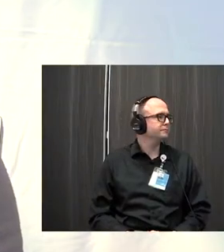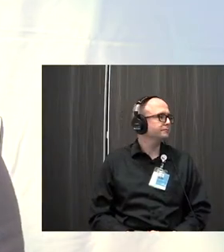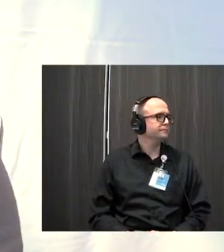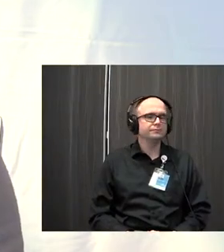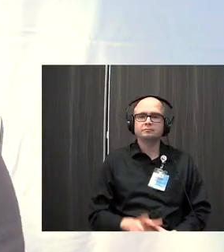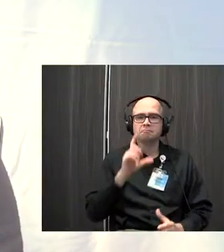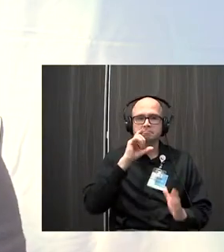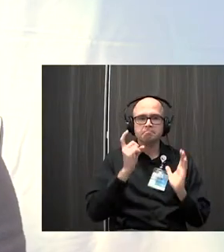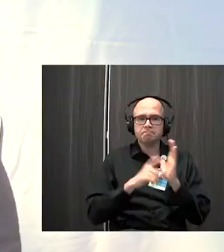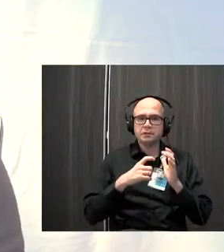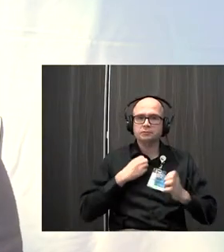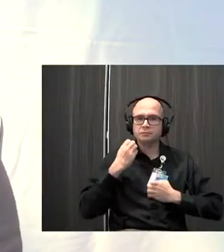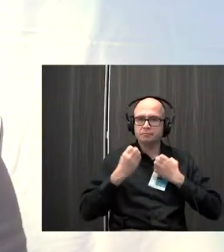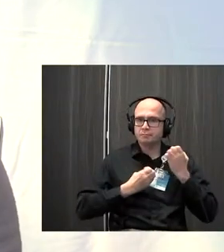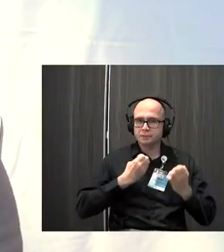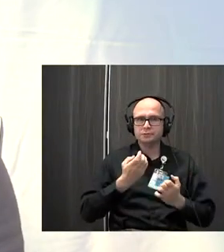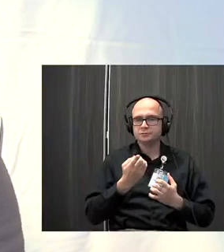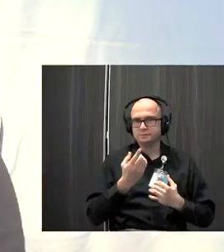Notice emotions that you're having.